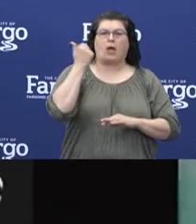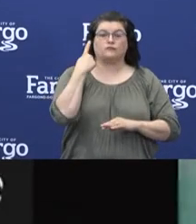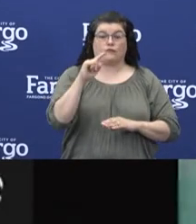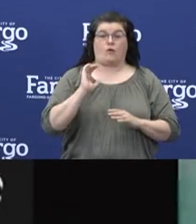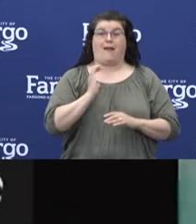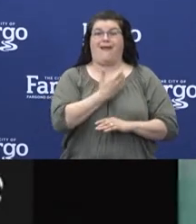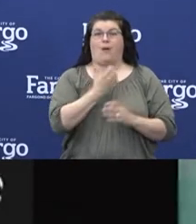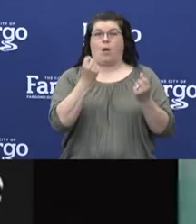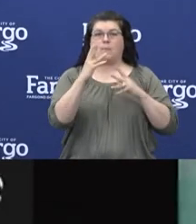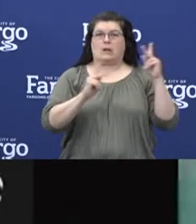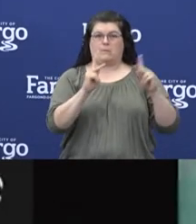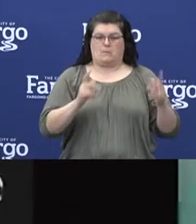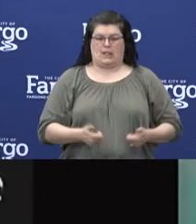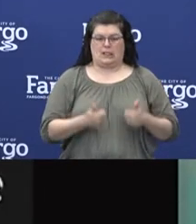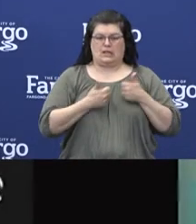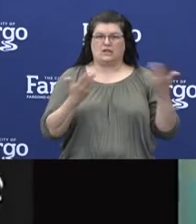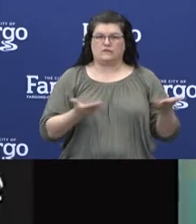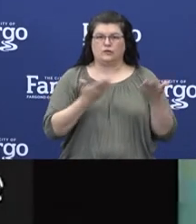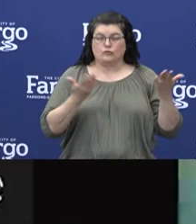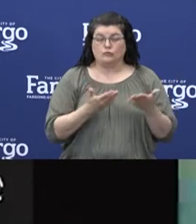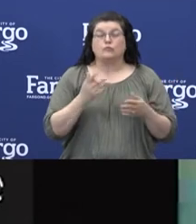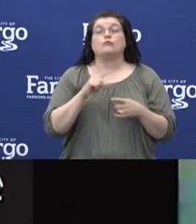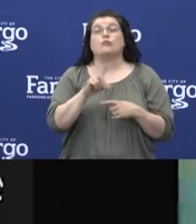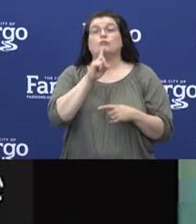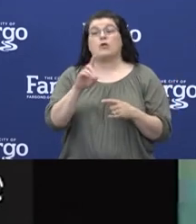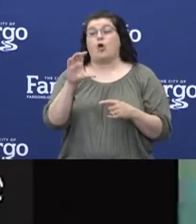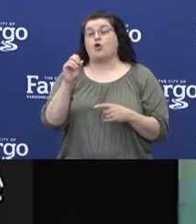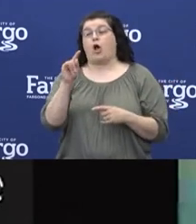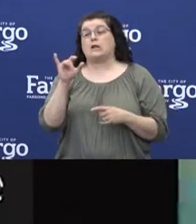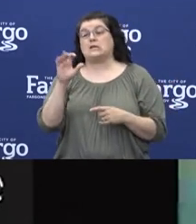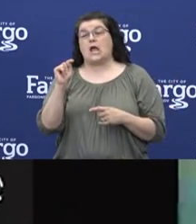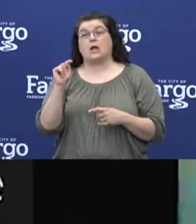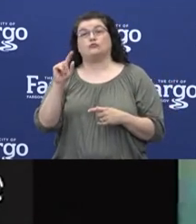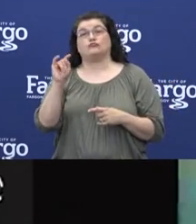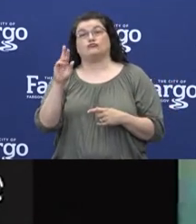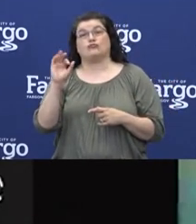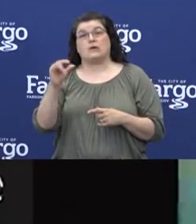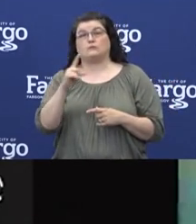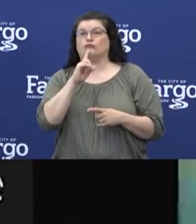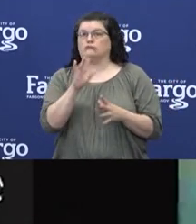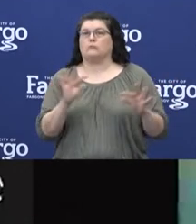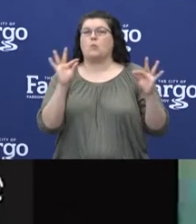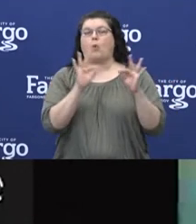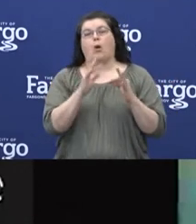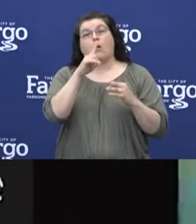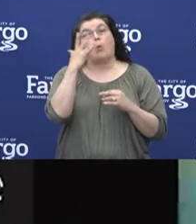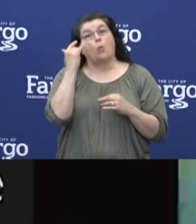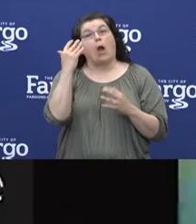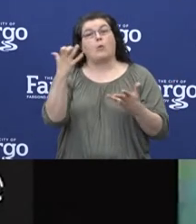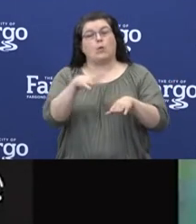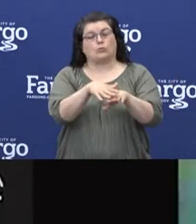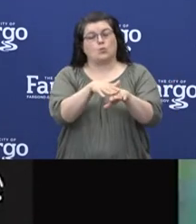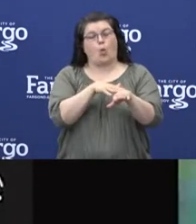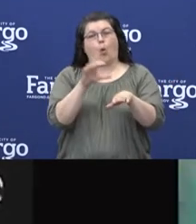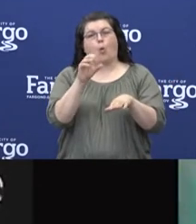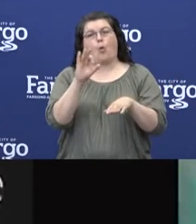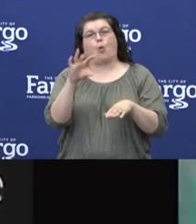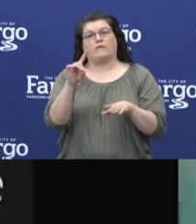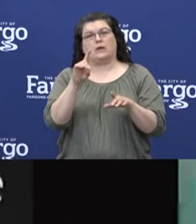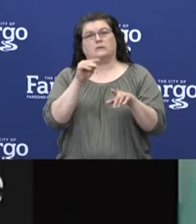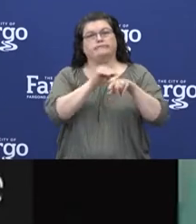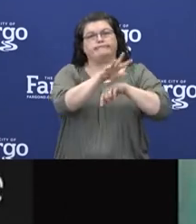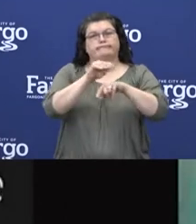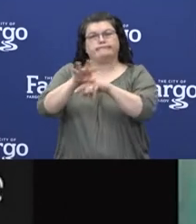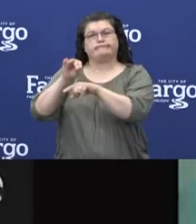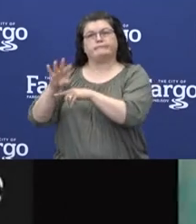capita ratios. We know effective contact tracing is a critical step to help slow the spread of COVID in our community. This work